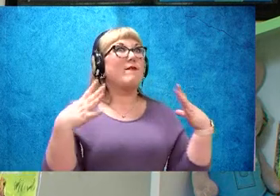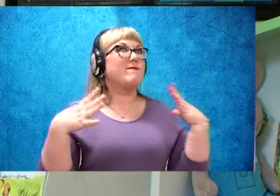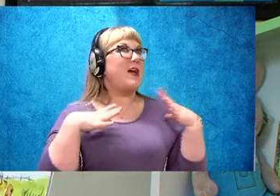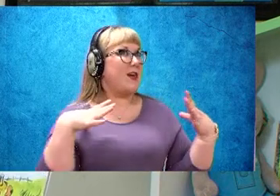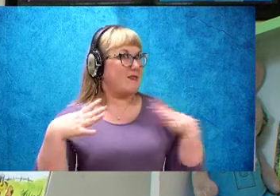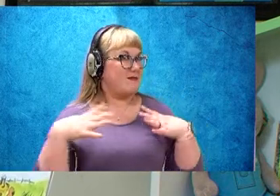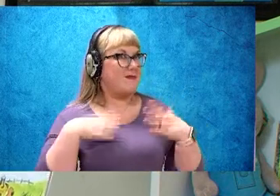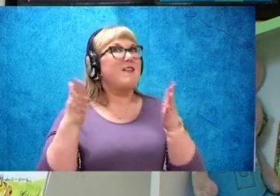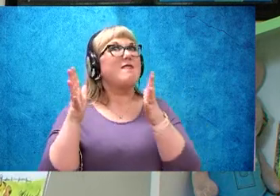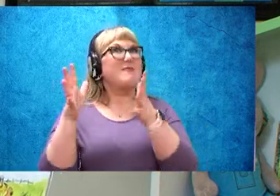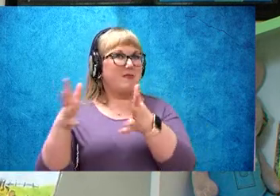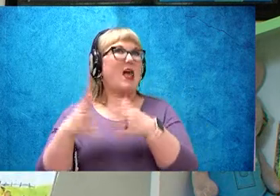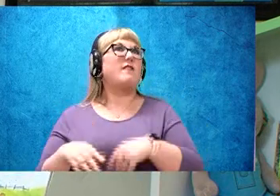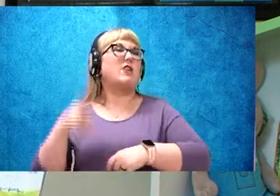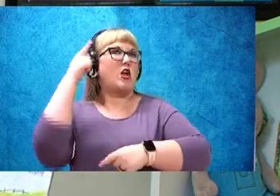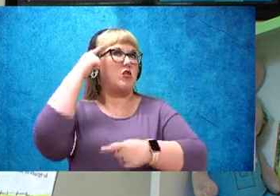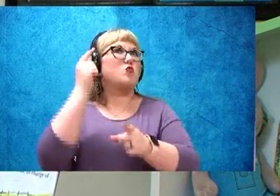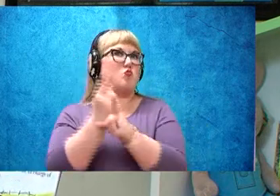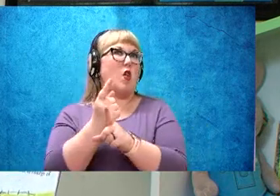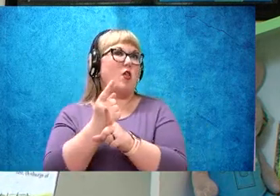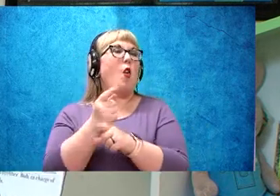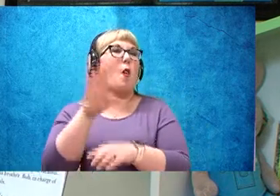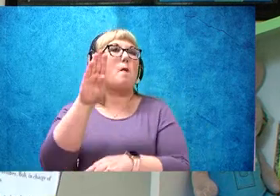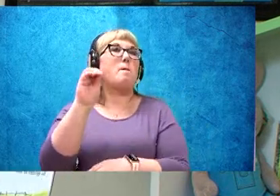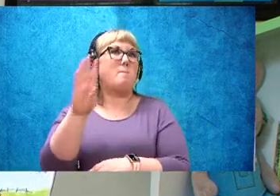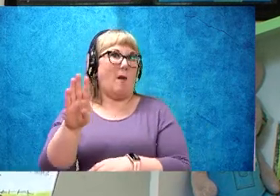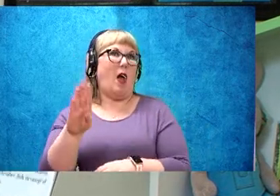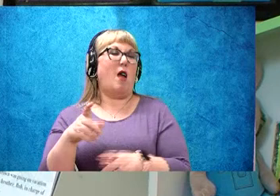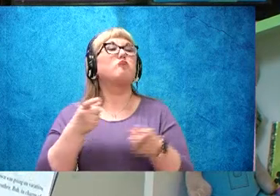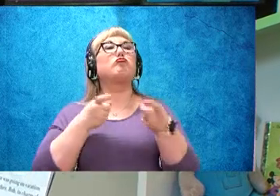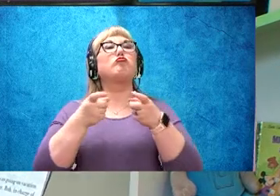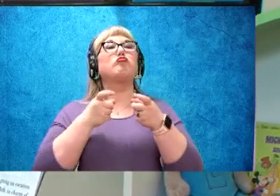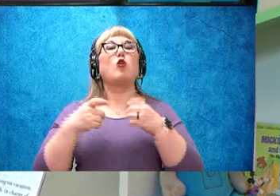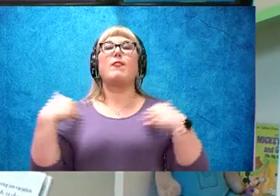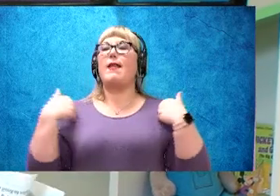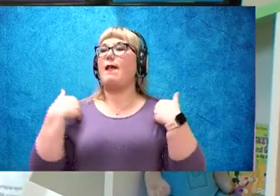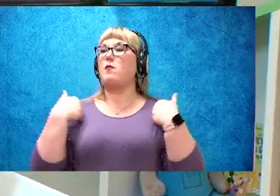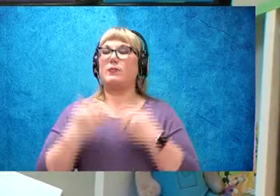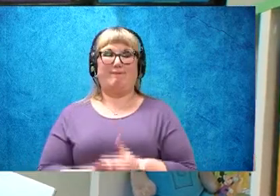left his brother Bob in charge of the animals, okay,